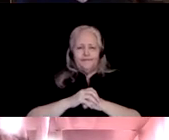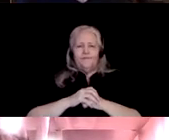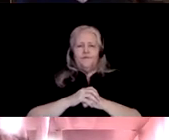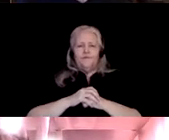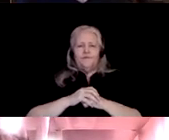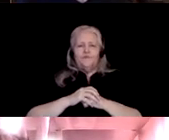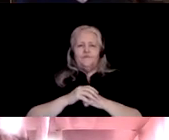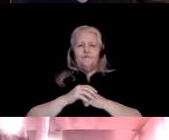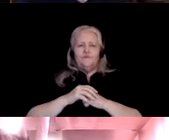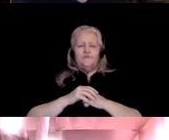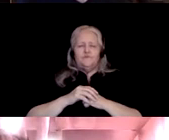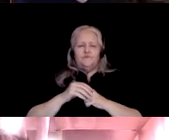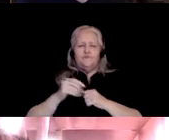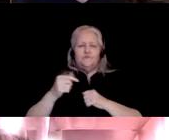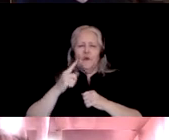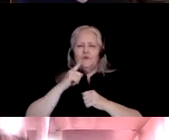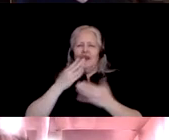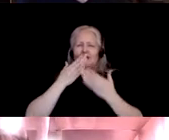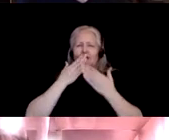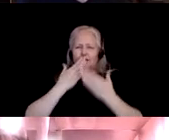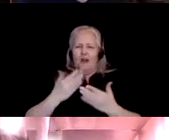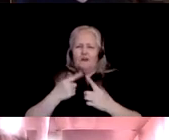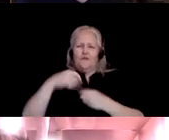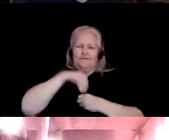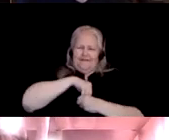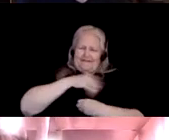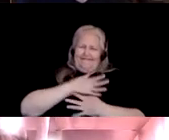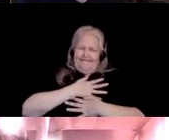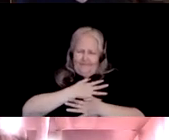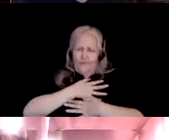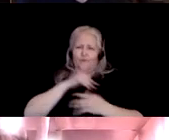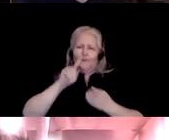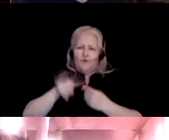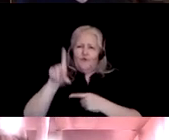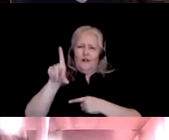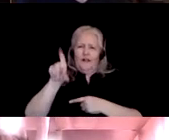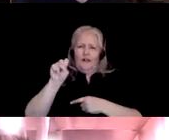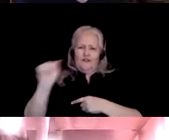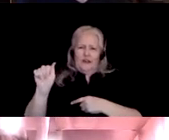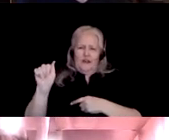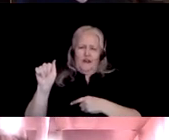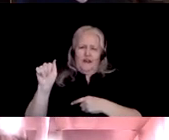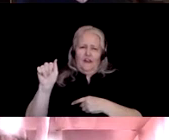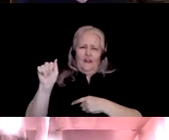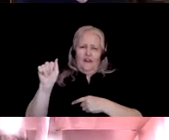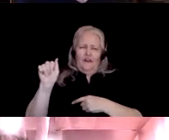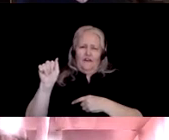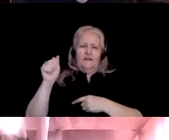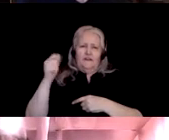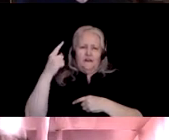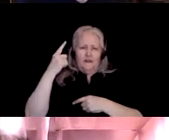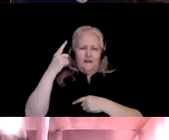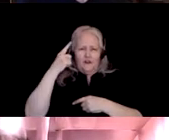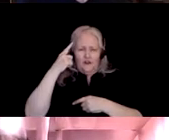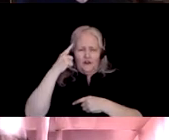from the core of my heart to Linguistics Society of America for having put their